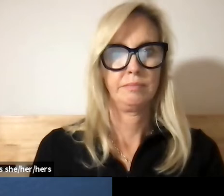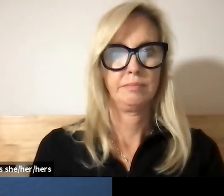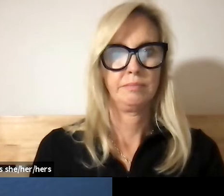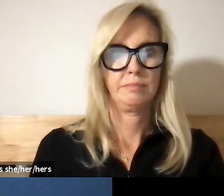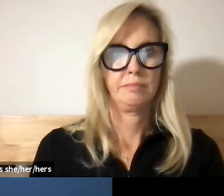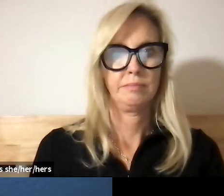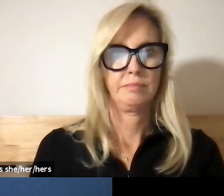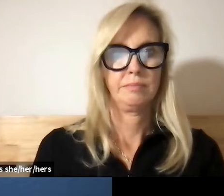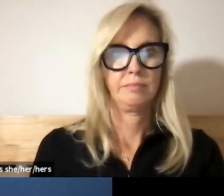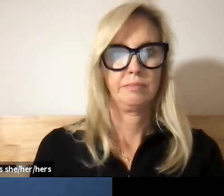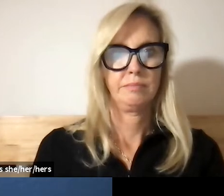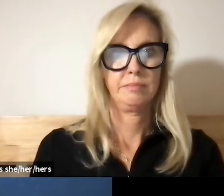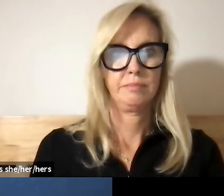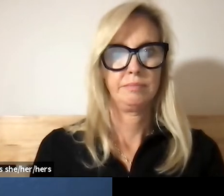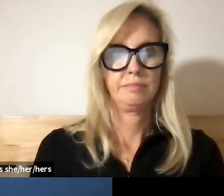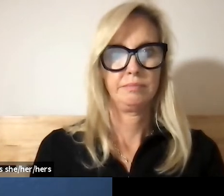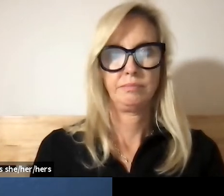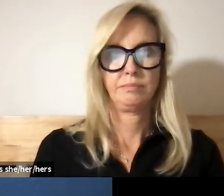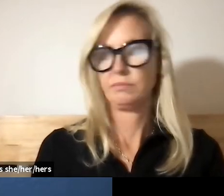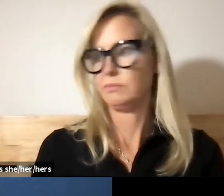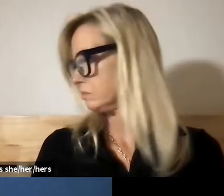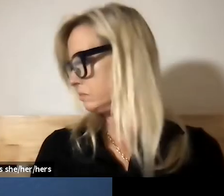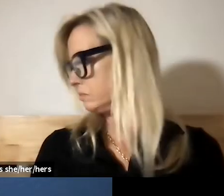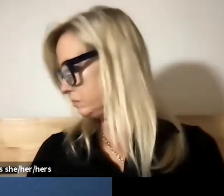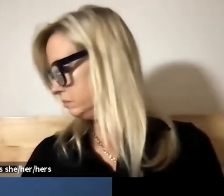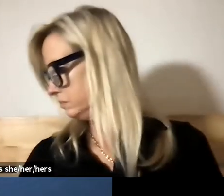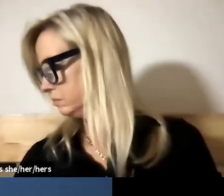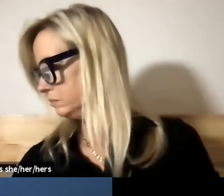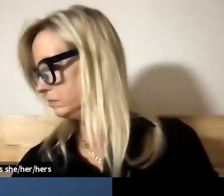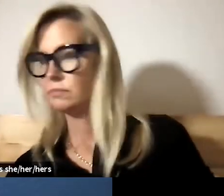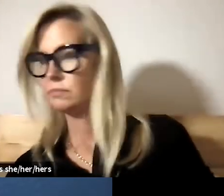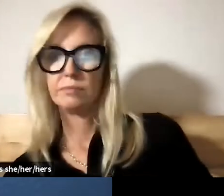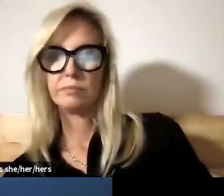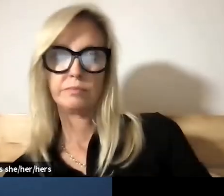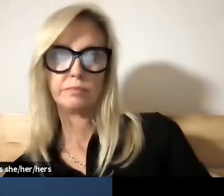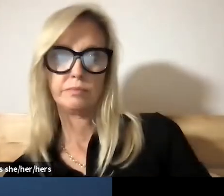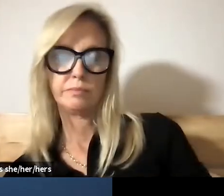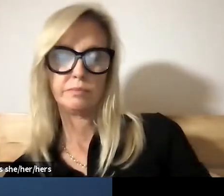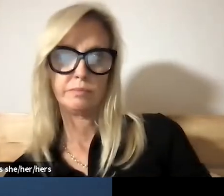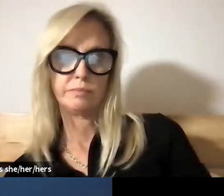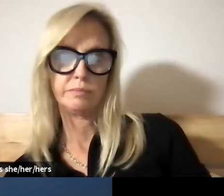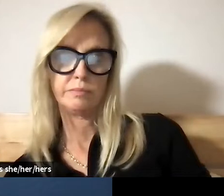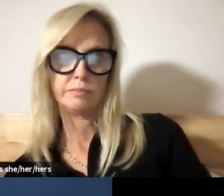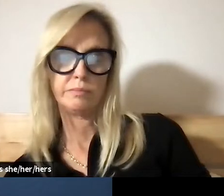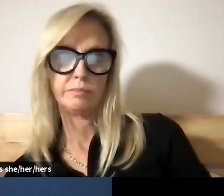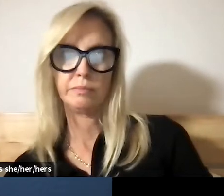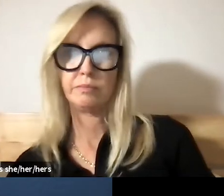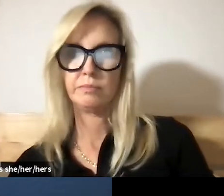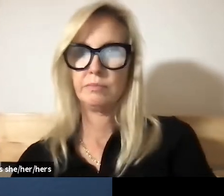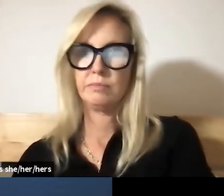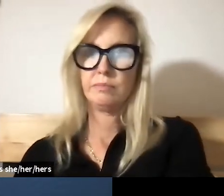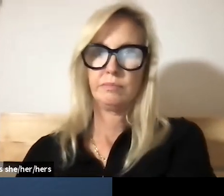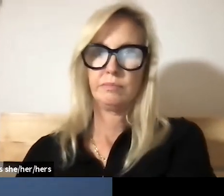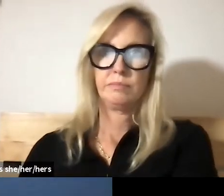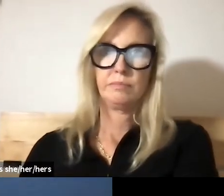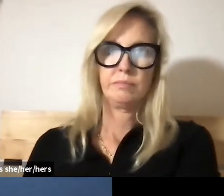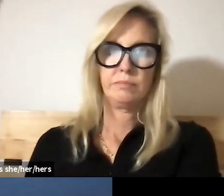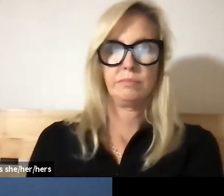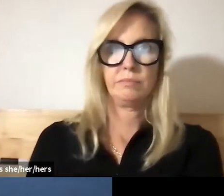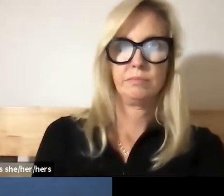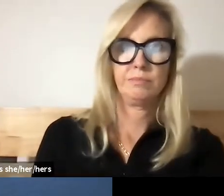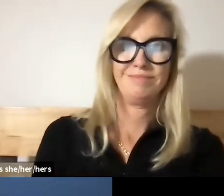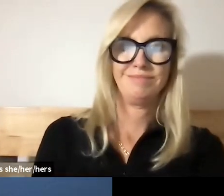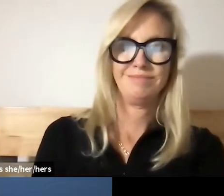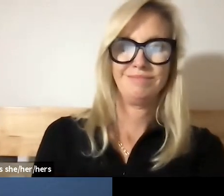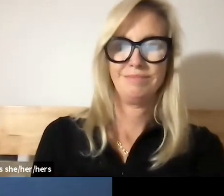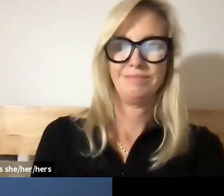have an opportunity to reflect on these maps again so now dr maldonado will you continue with your report to the board